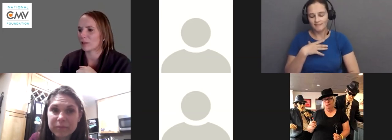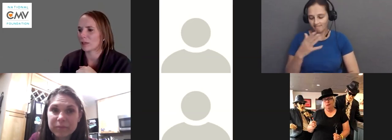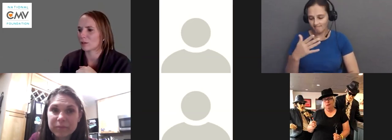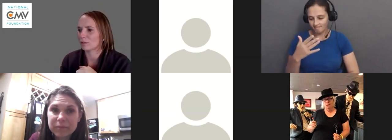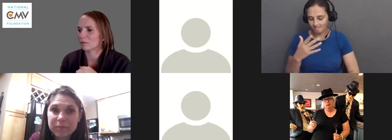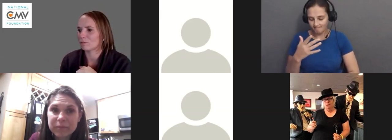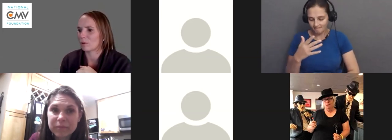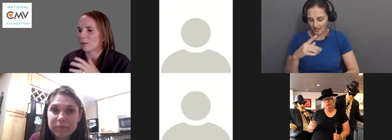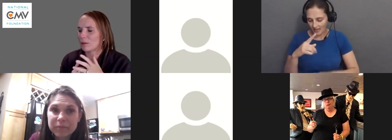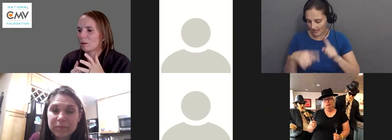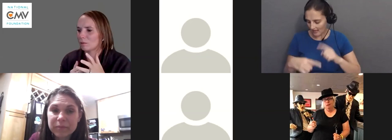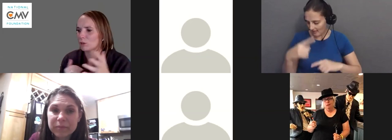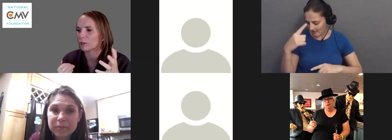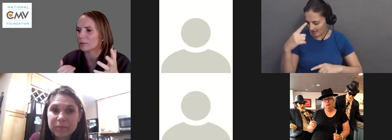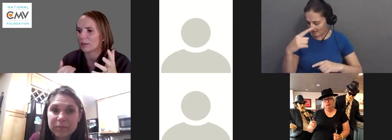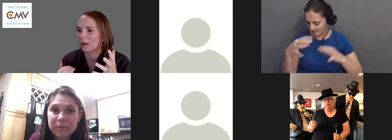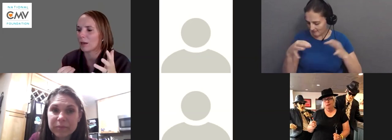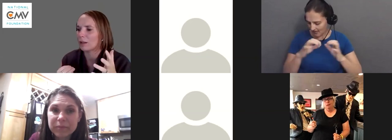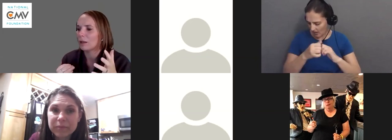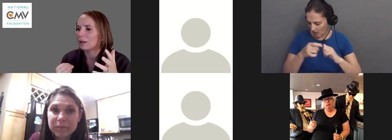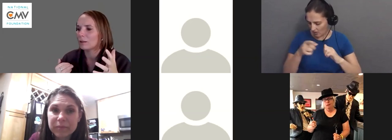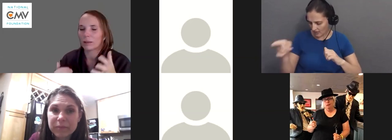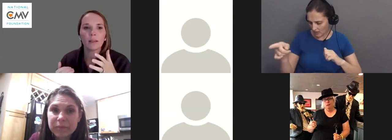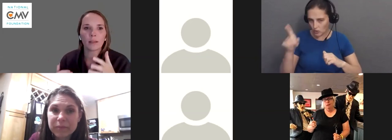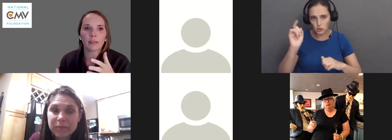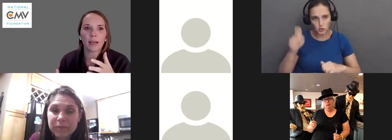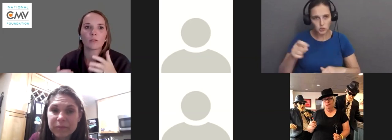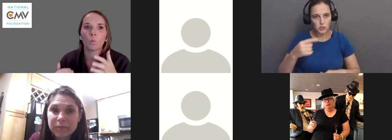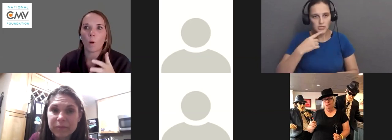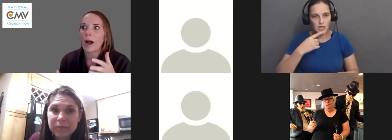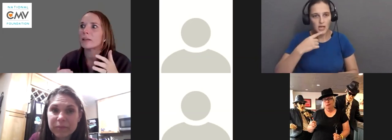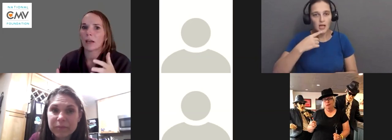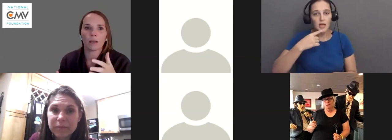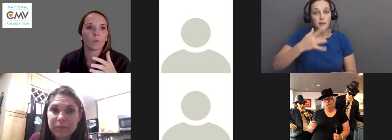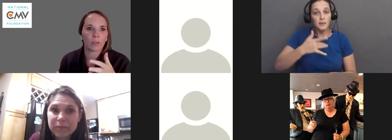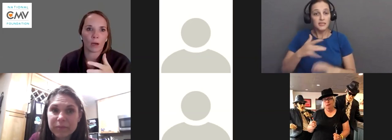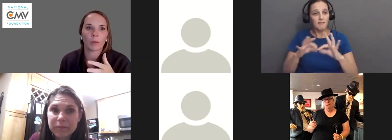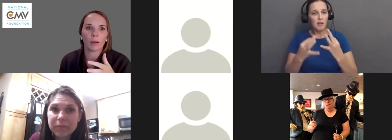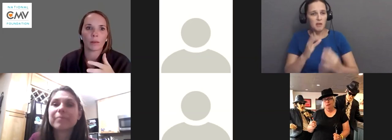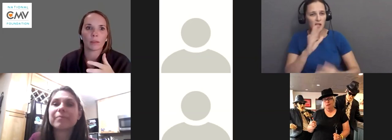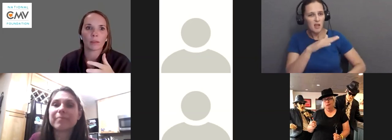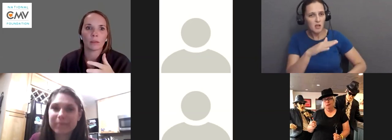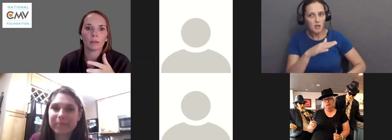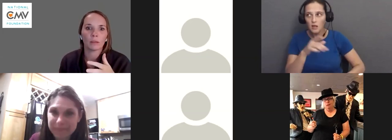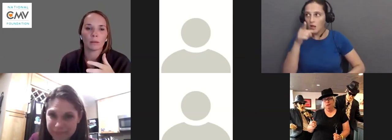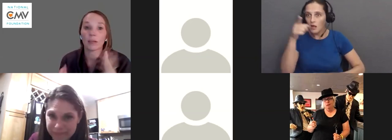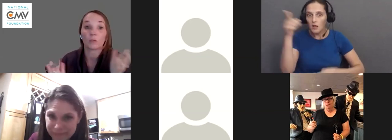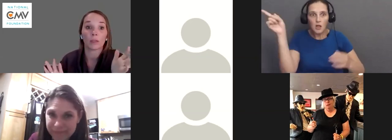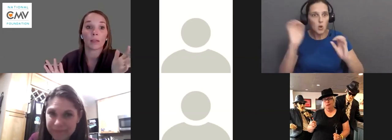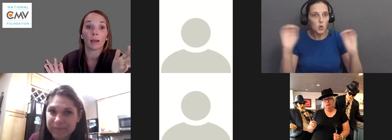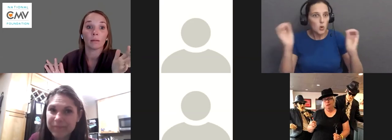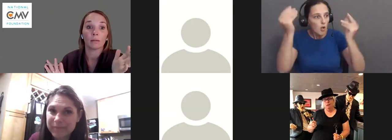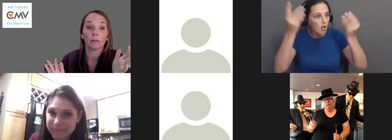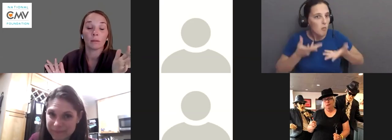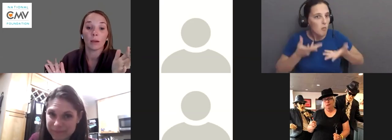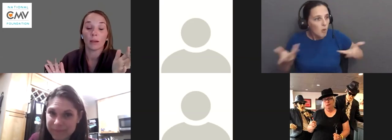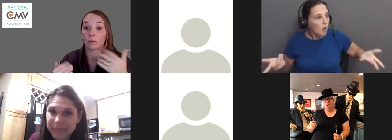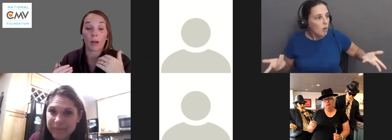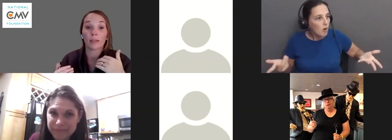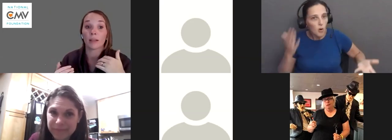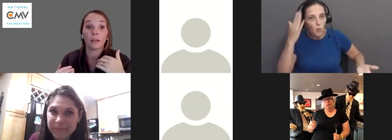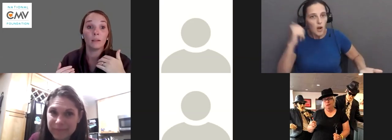can't even think of what they, what maybe they should say, but the thing that they say is, why didn't anyone tell me about this? That's what they say.